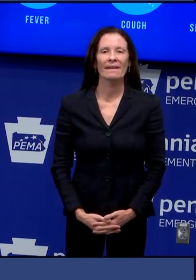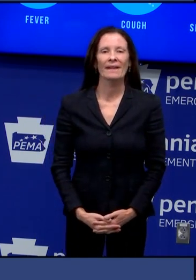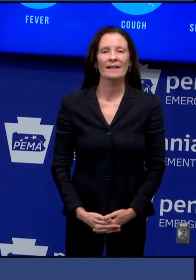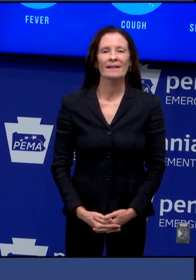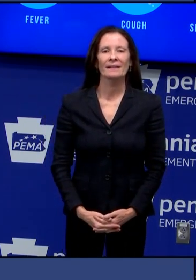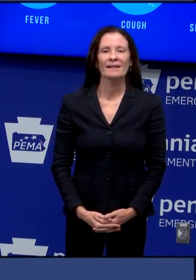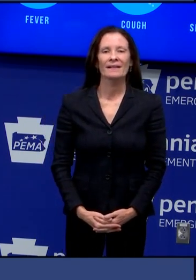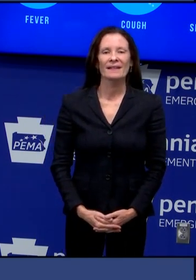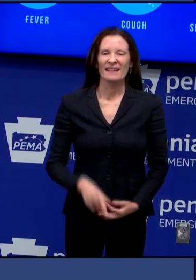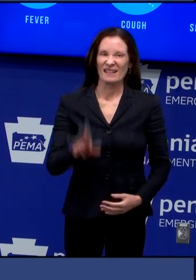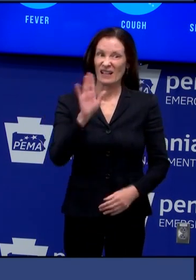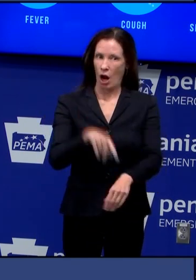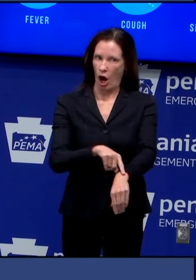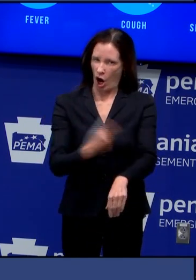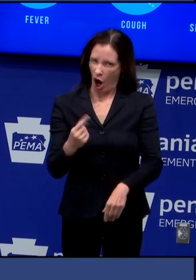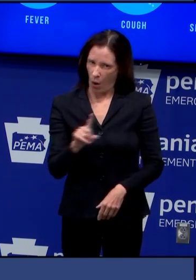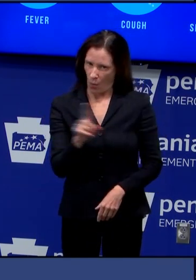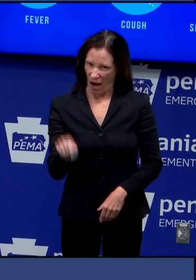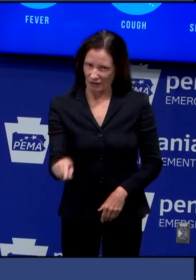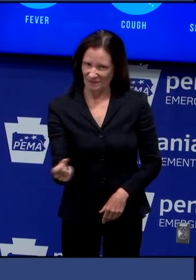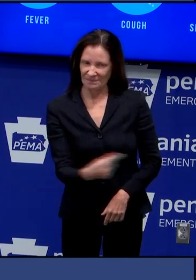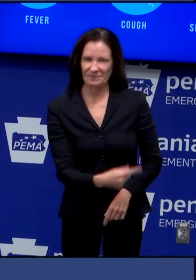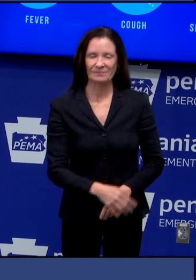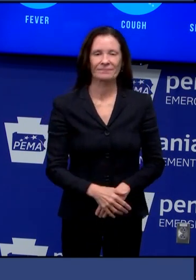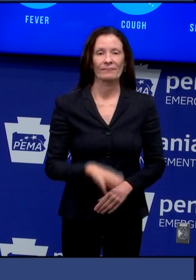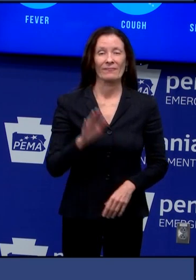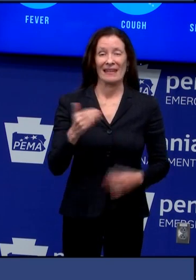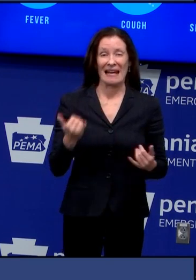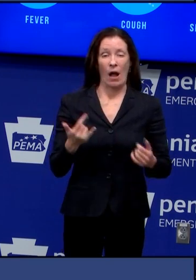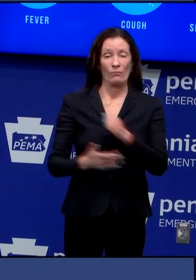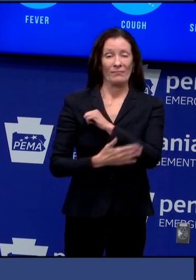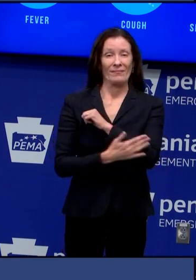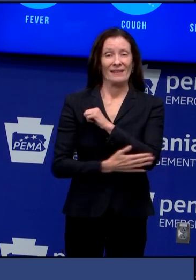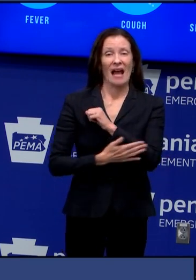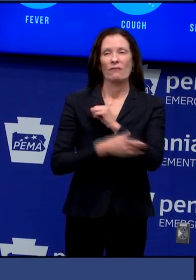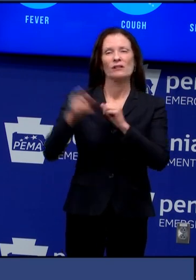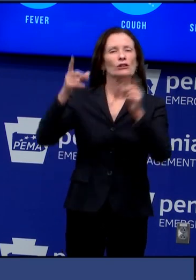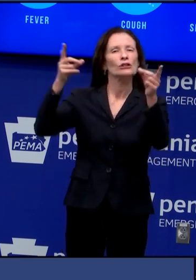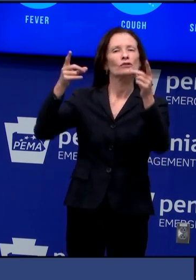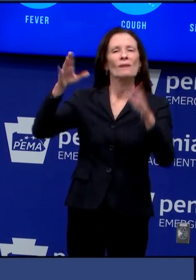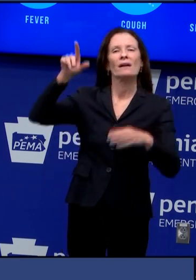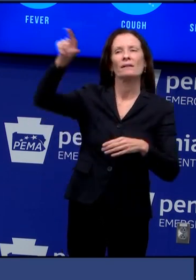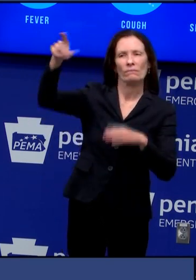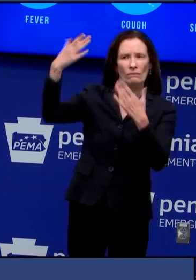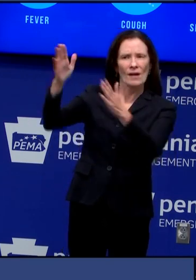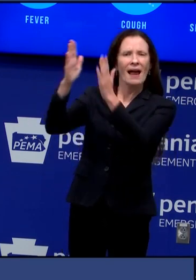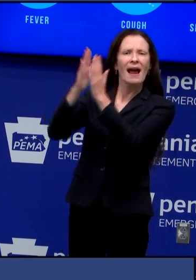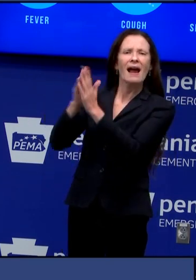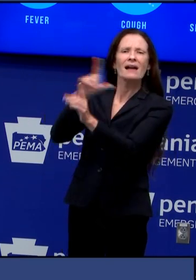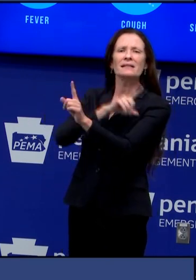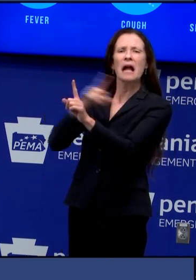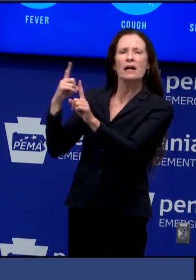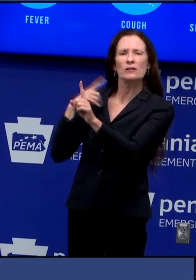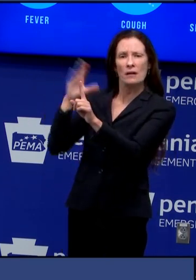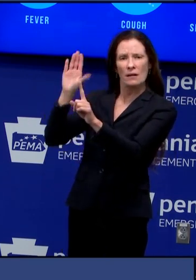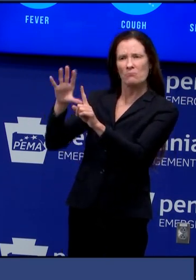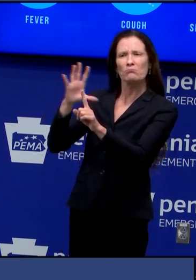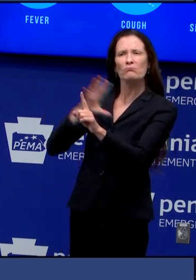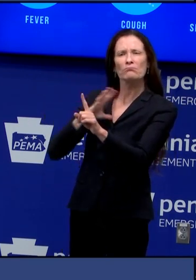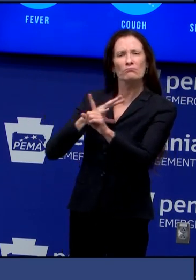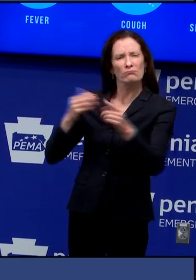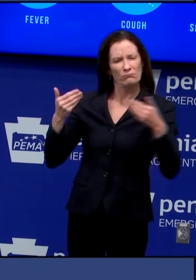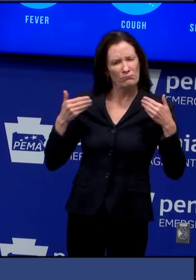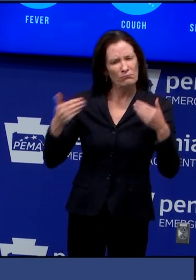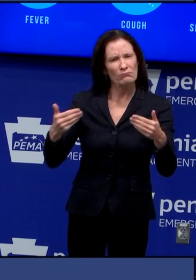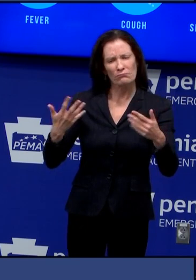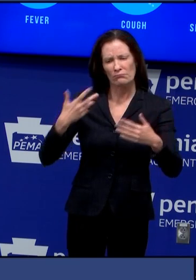it's a long one county election directors have asked state legislators to allow them to start processing absentee and mailed ballots in advance of